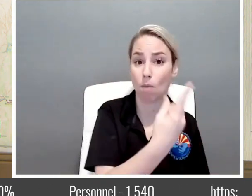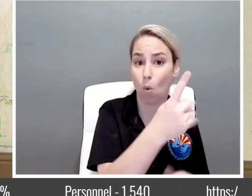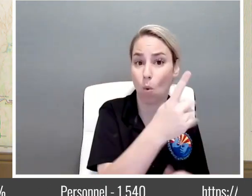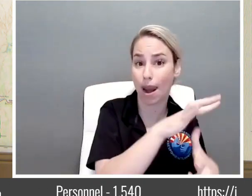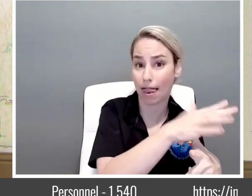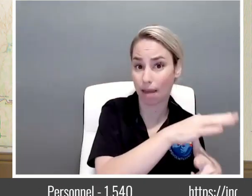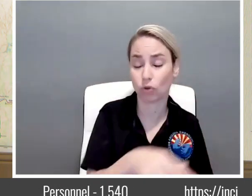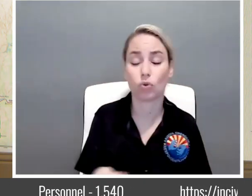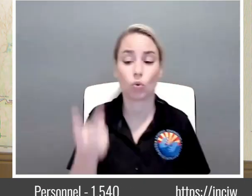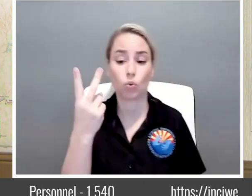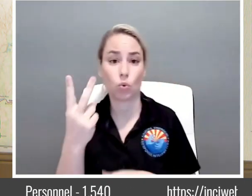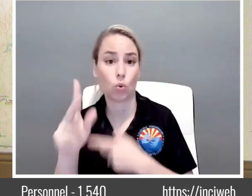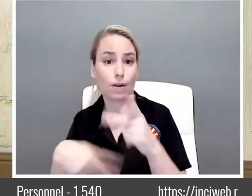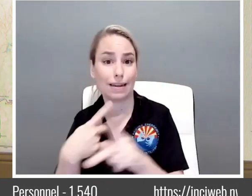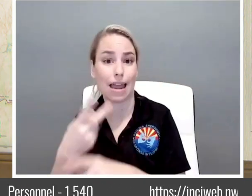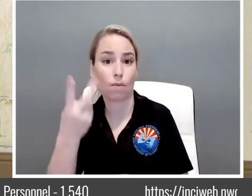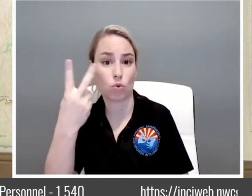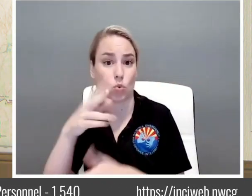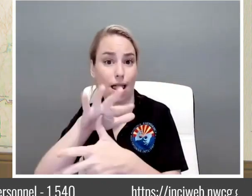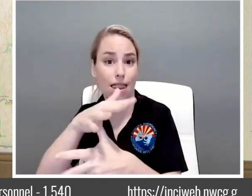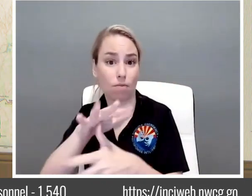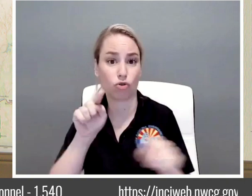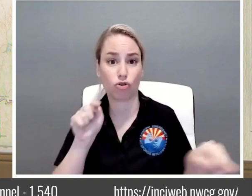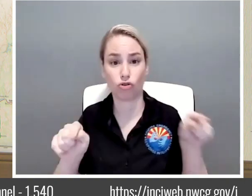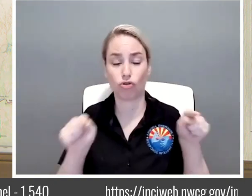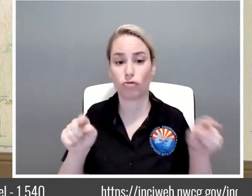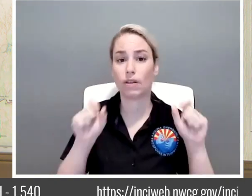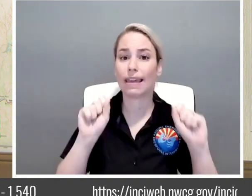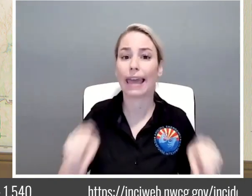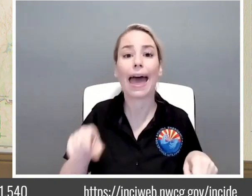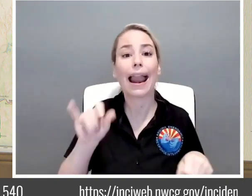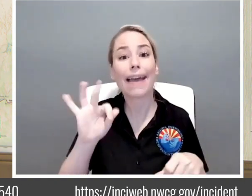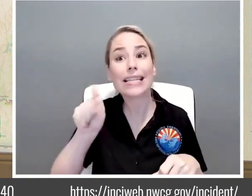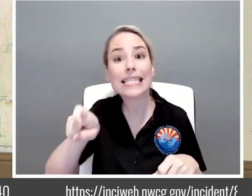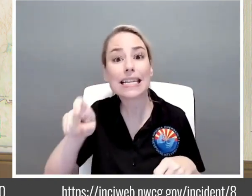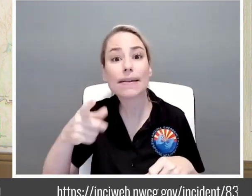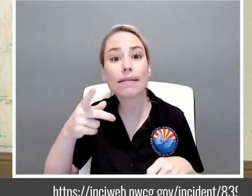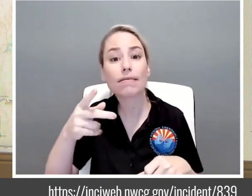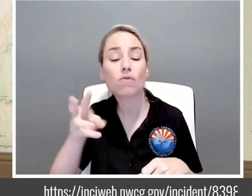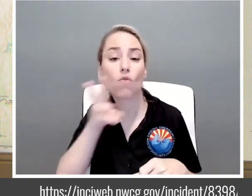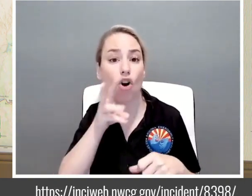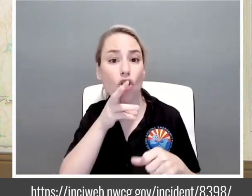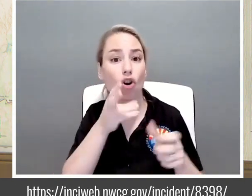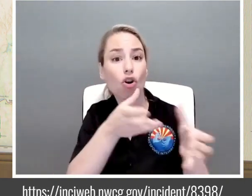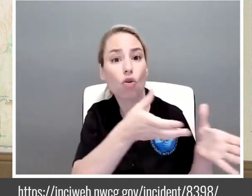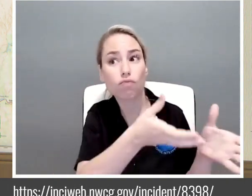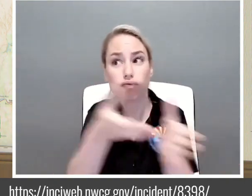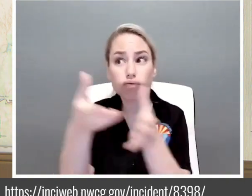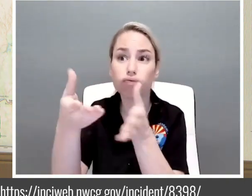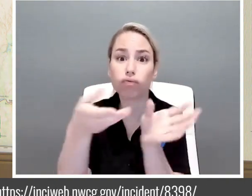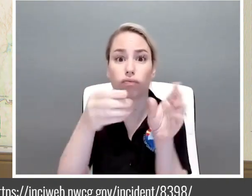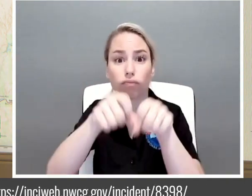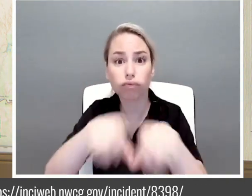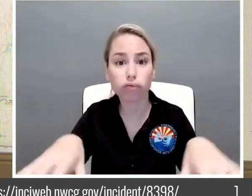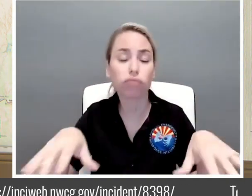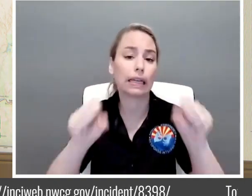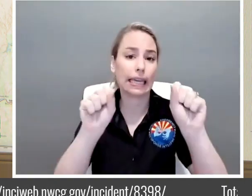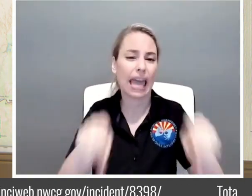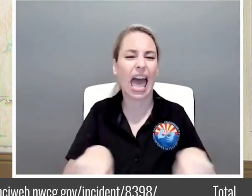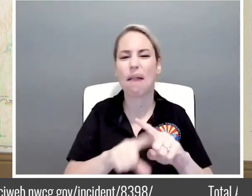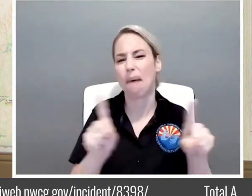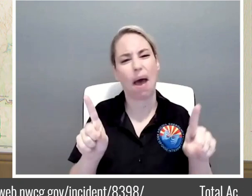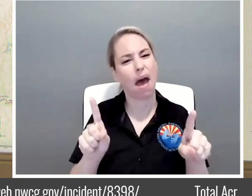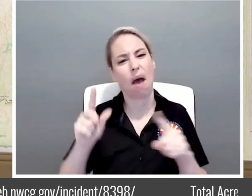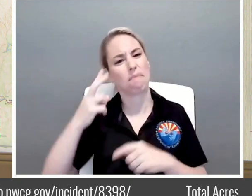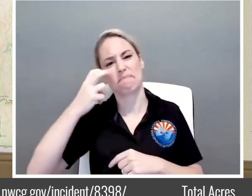two that can fly any retardant or or rather water if we need to but we're not anticipating that to happen